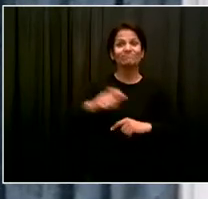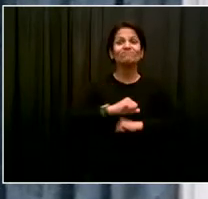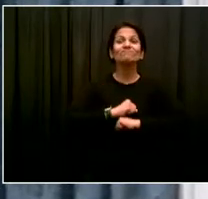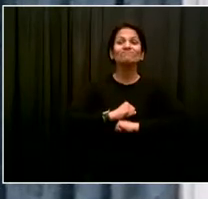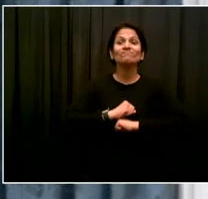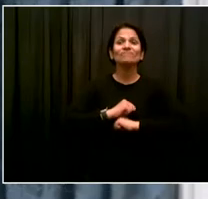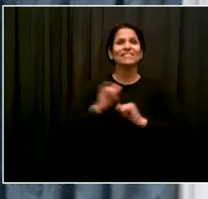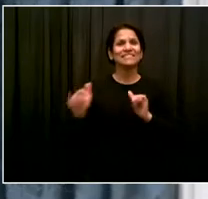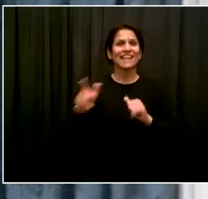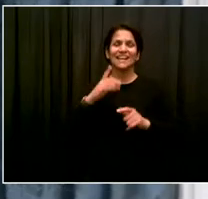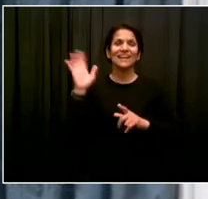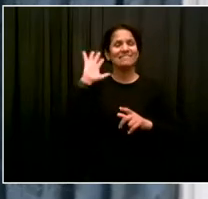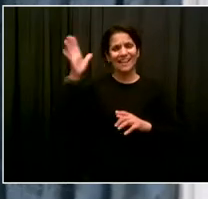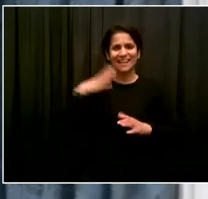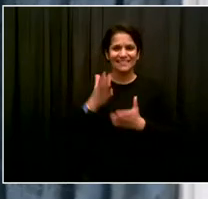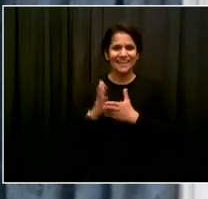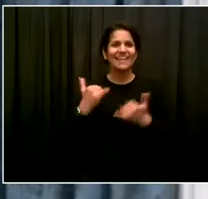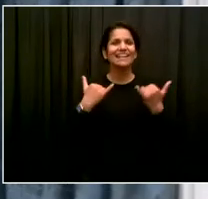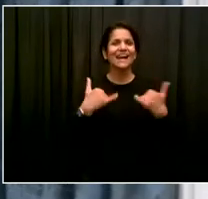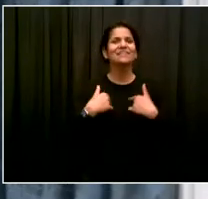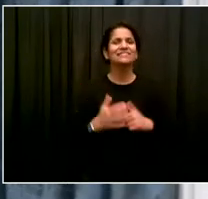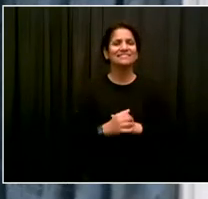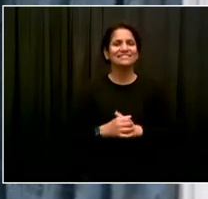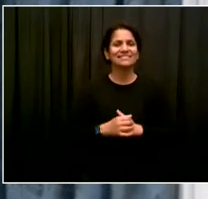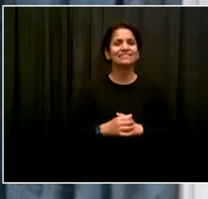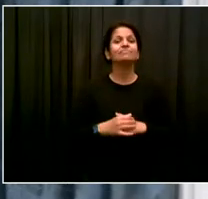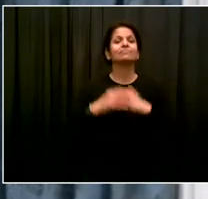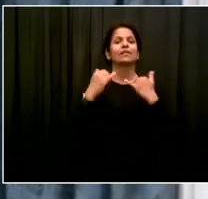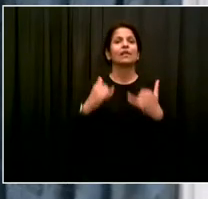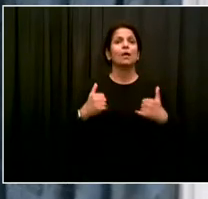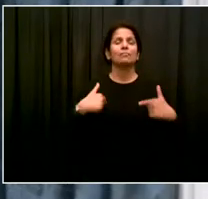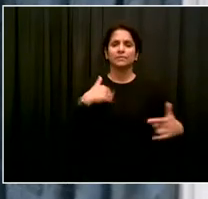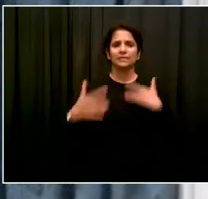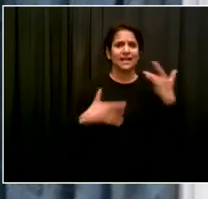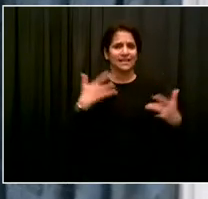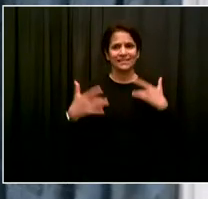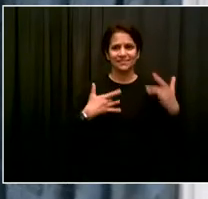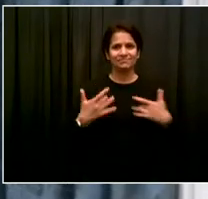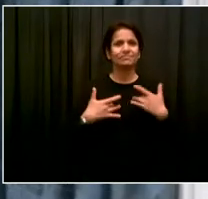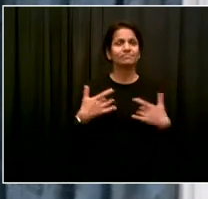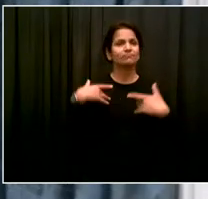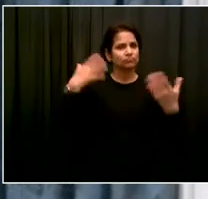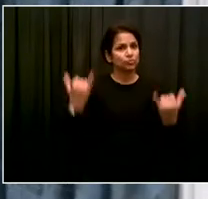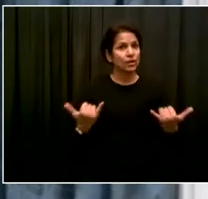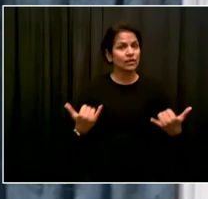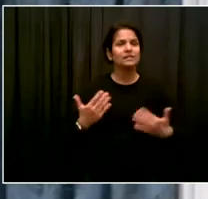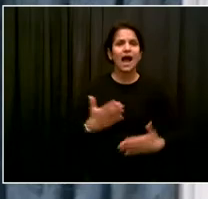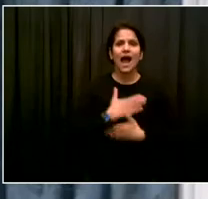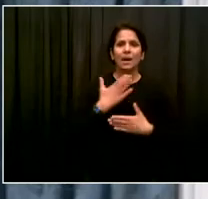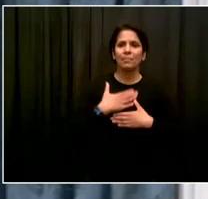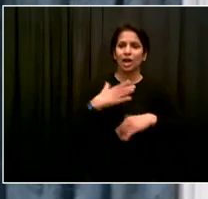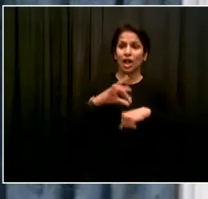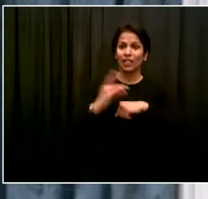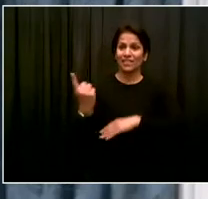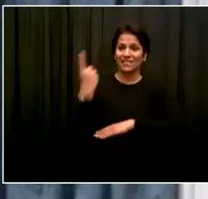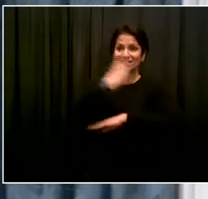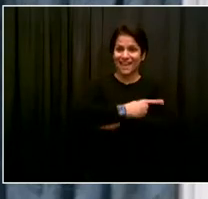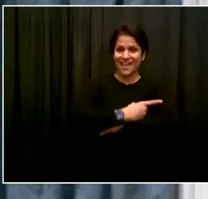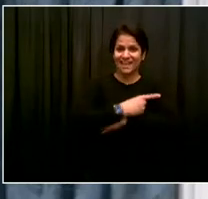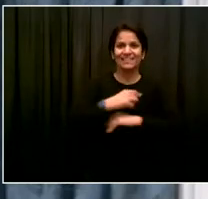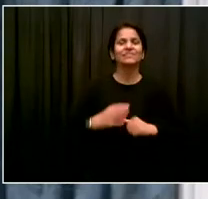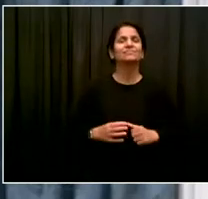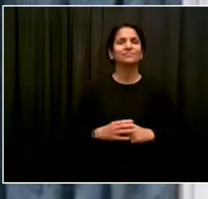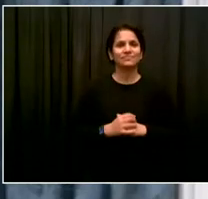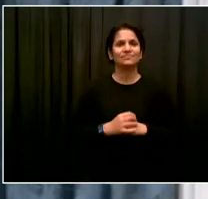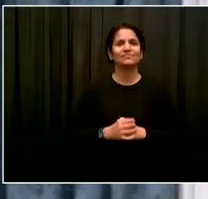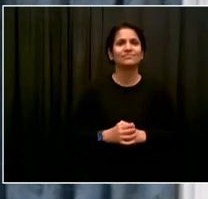this announcement today. We are happy to be here today. It's Earth Day, 51st anniversary of Earth Day, and it's an exciting time to